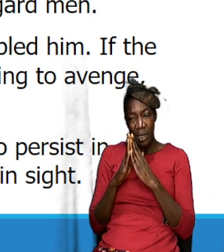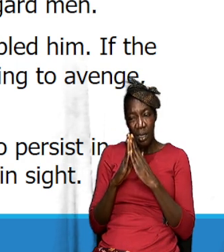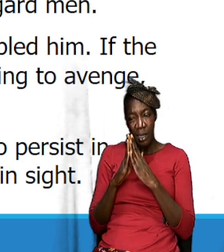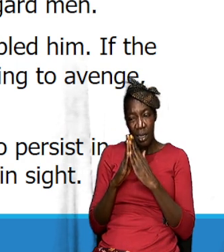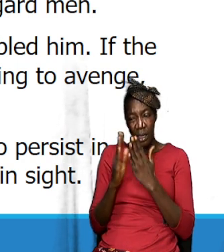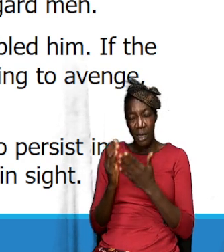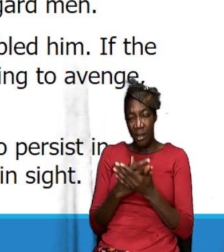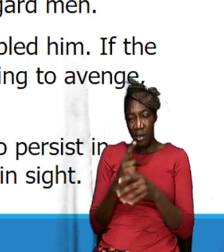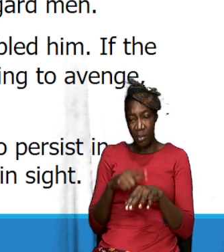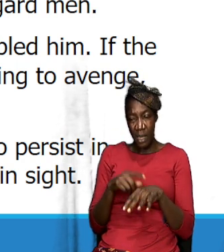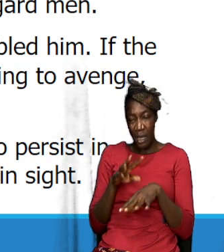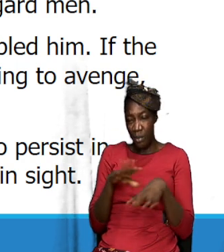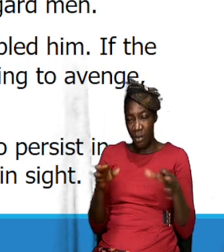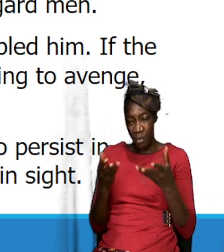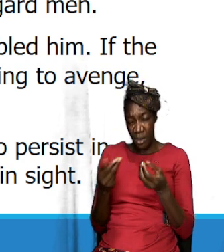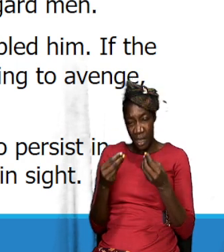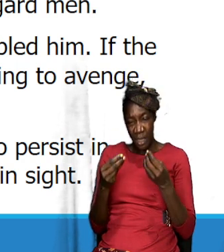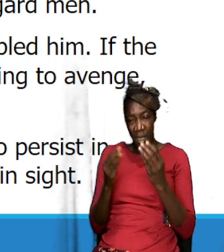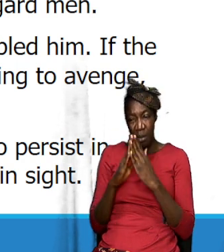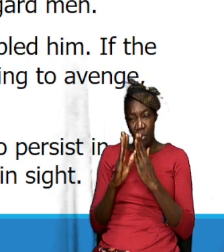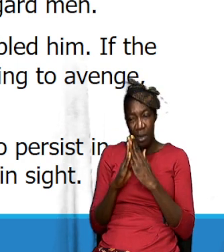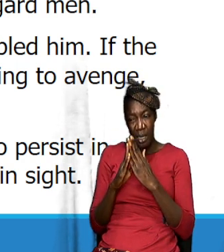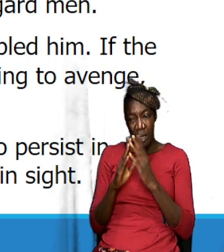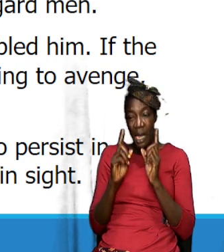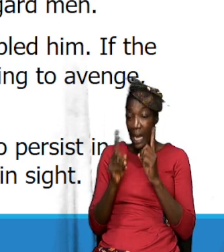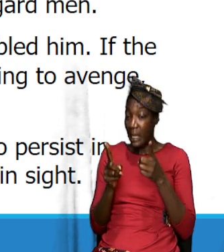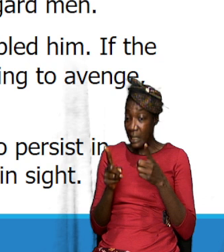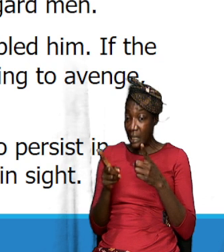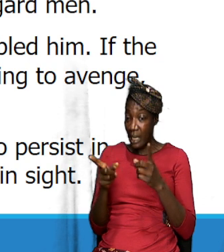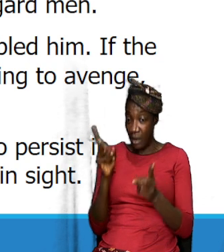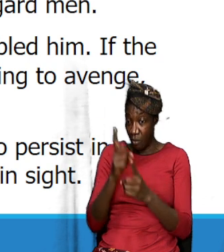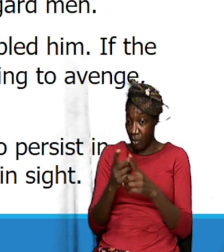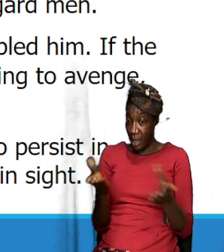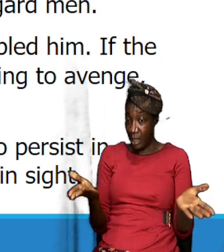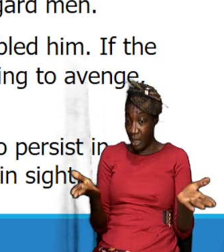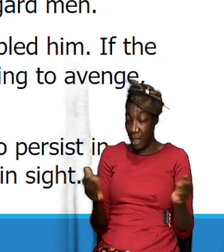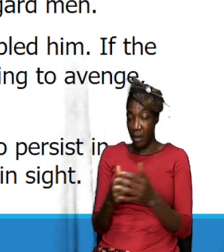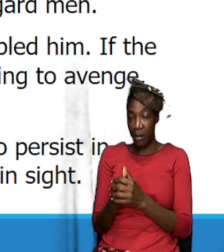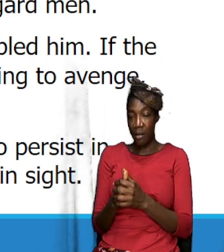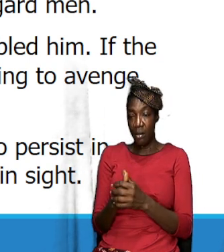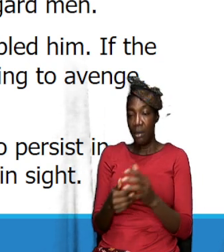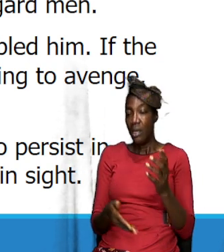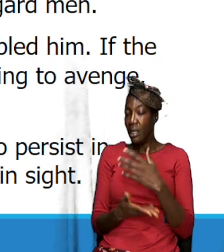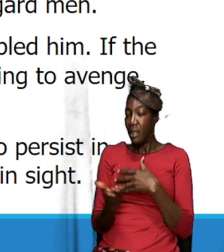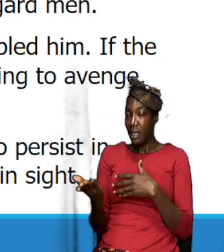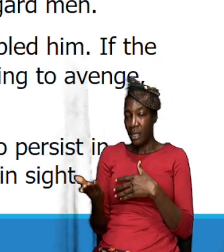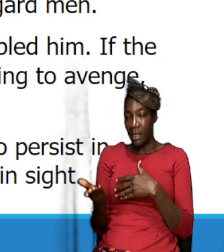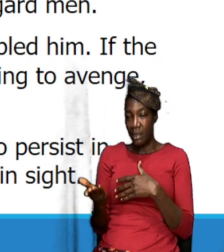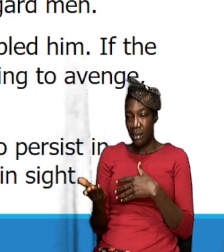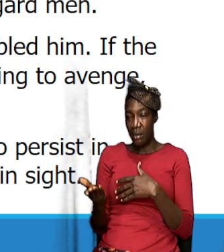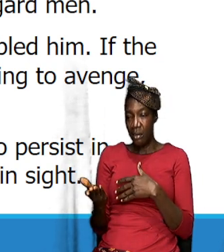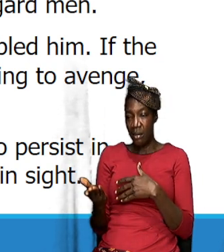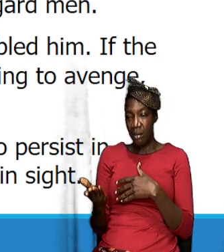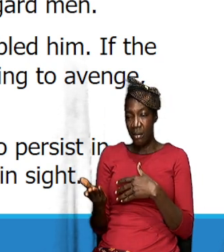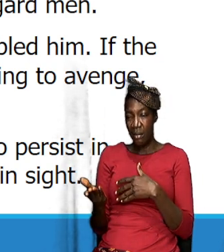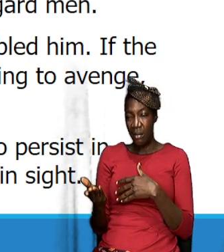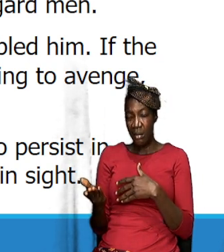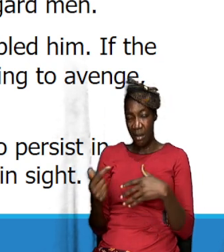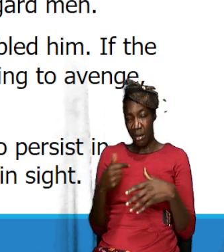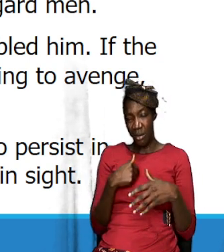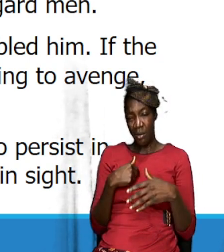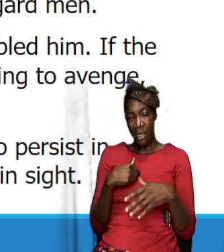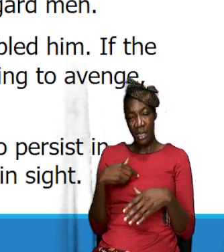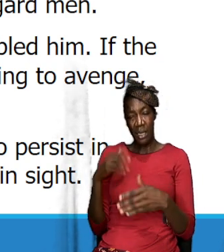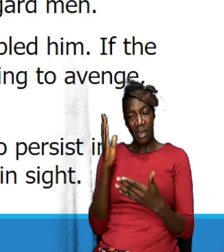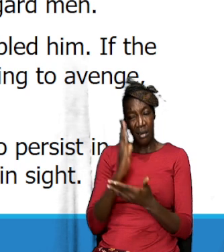sometimes we may not get the prayer answered right away and there is a tendency for us to just stop prayer to say boy it's not the will